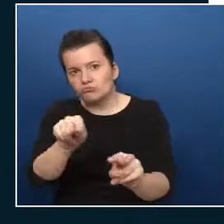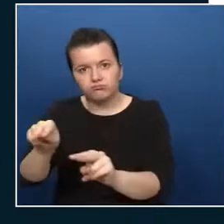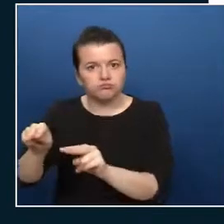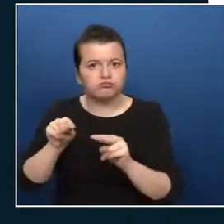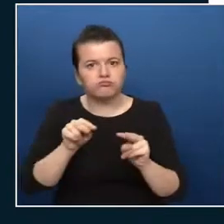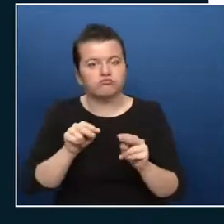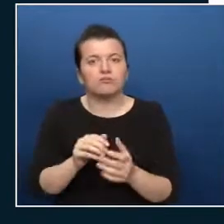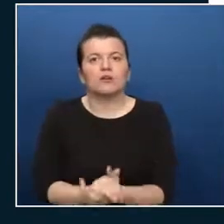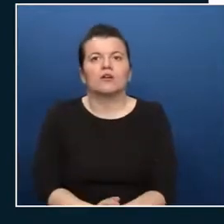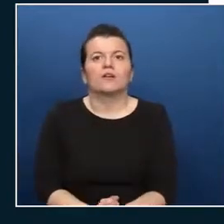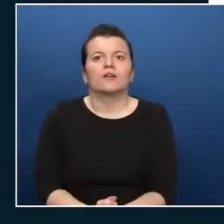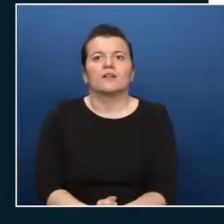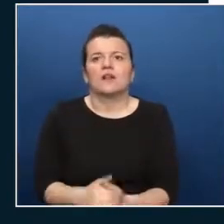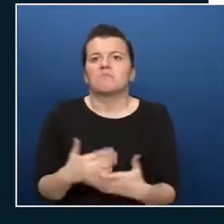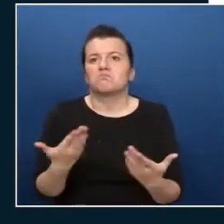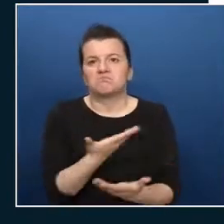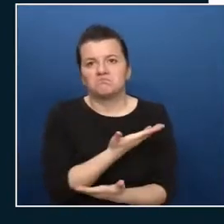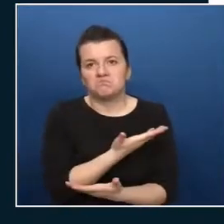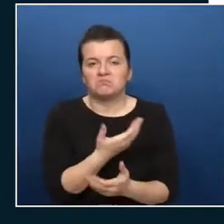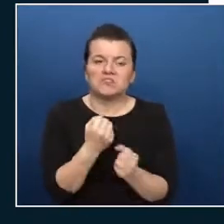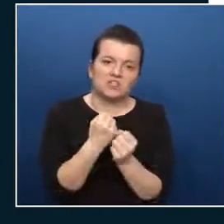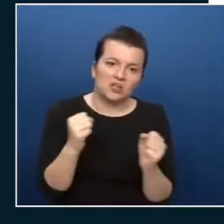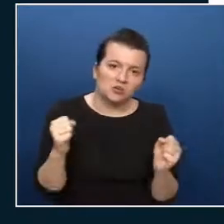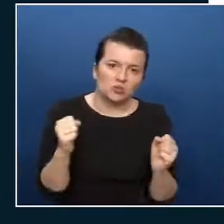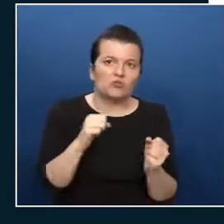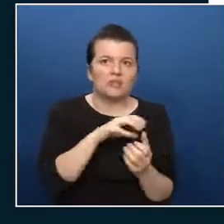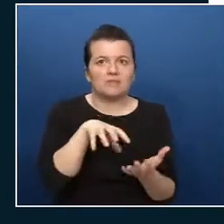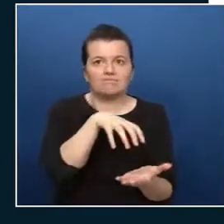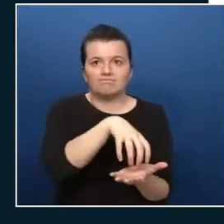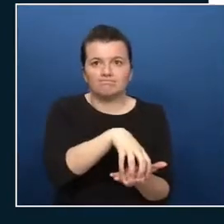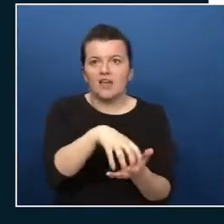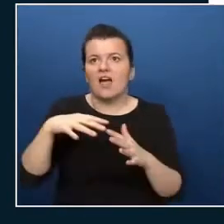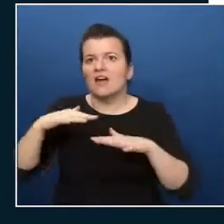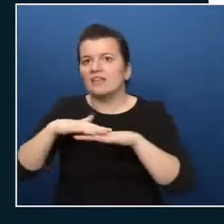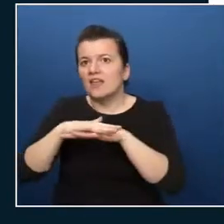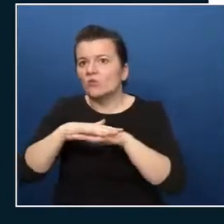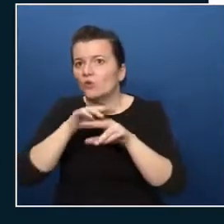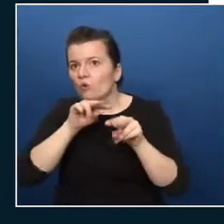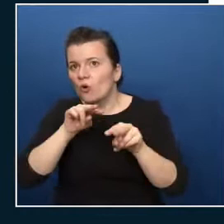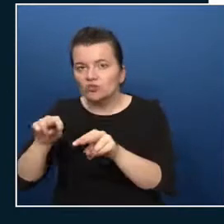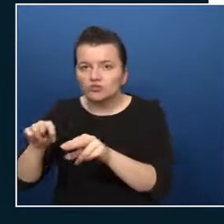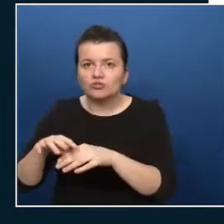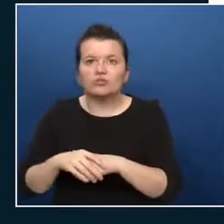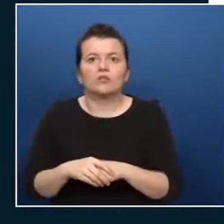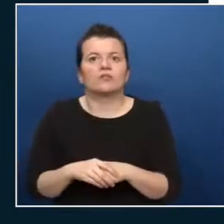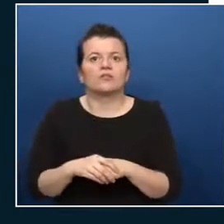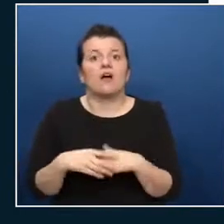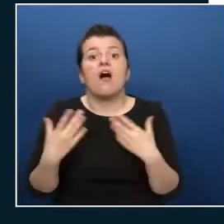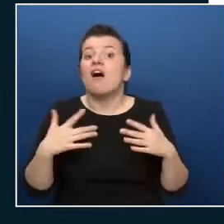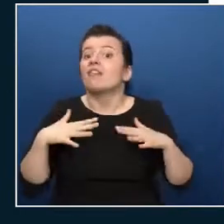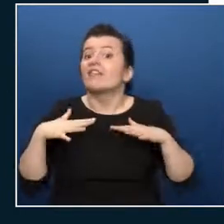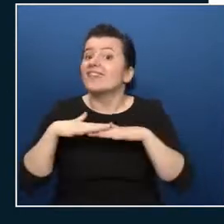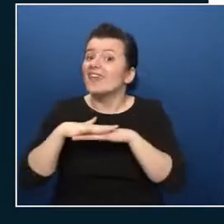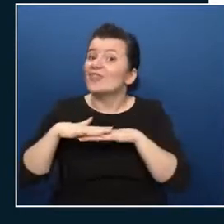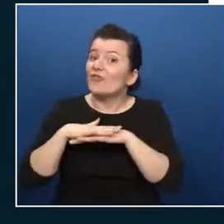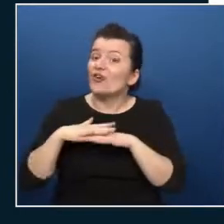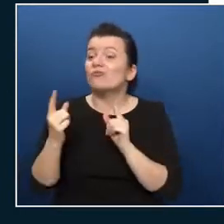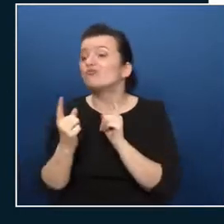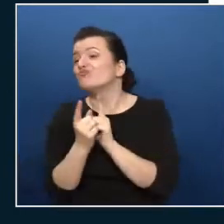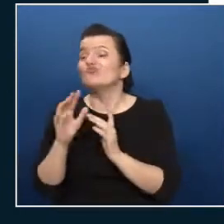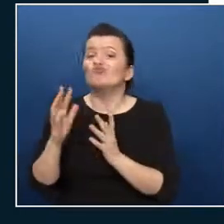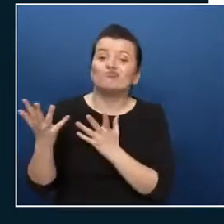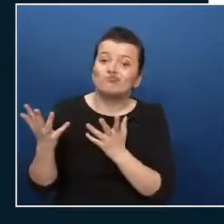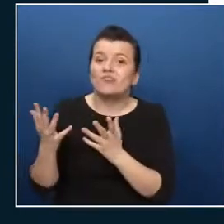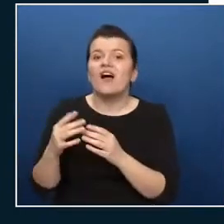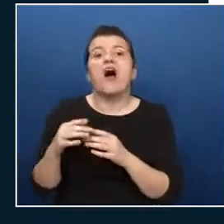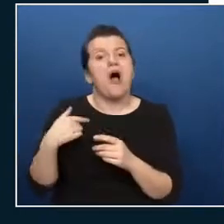what else security center network watcher something you can include you have to think about networking like hey I am going for a hub and spoke connectivity